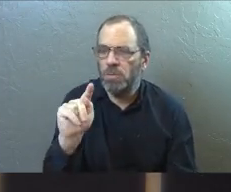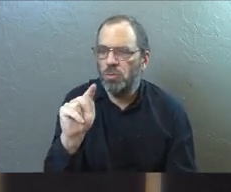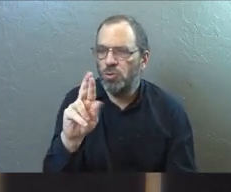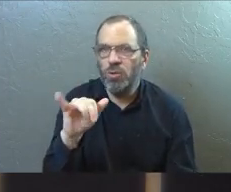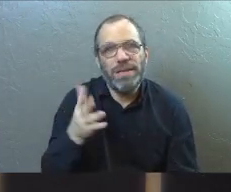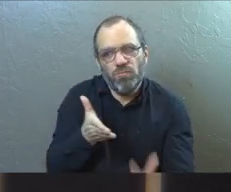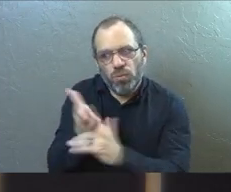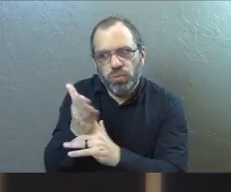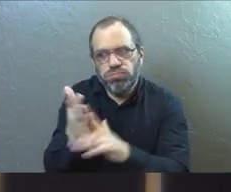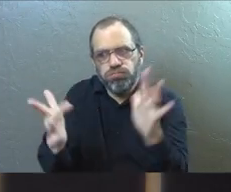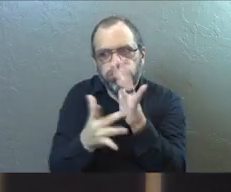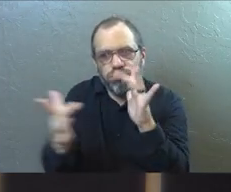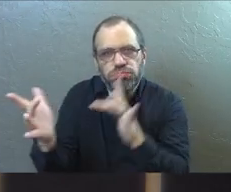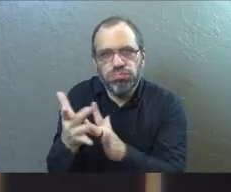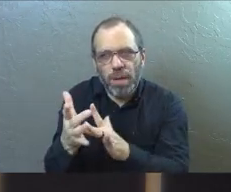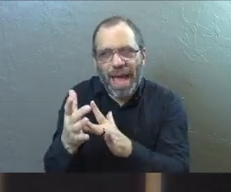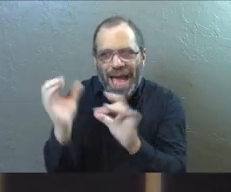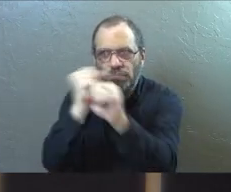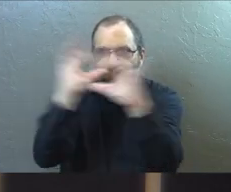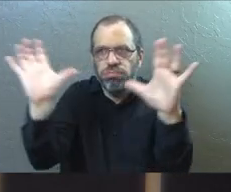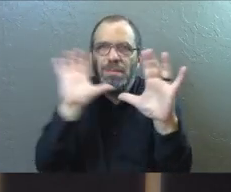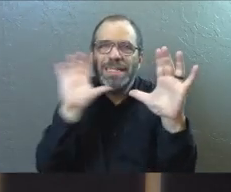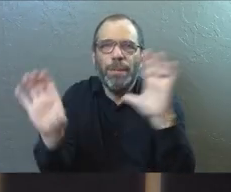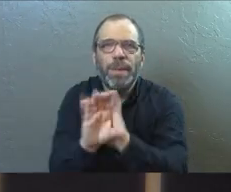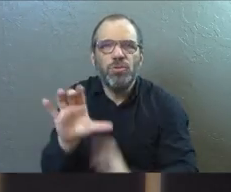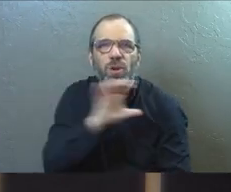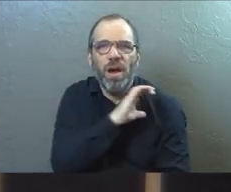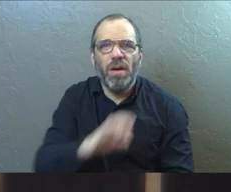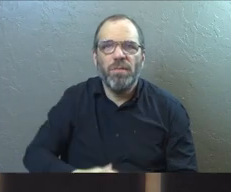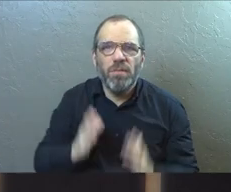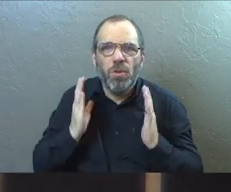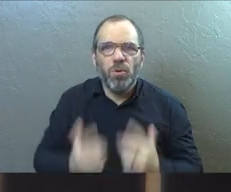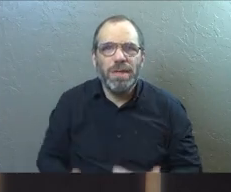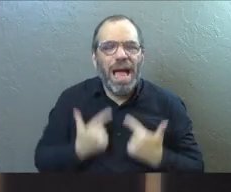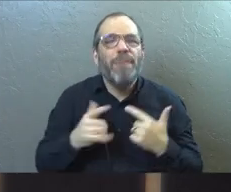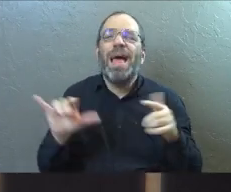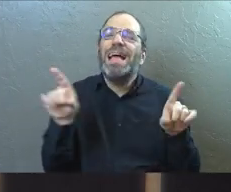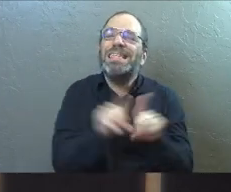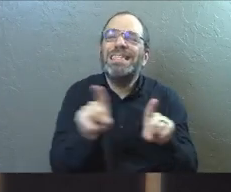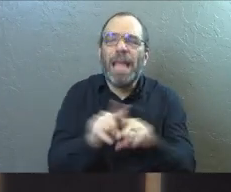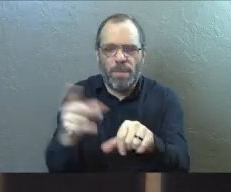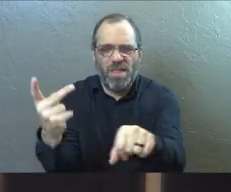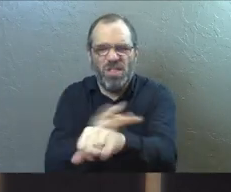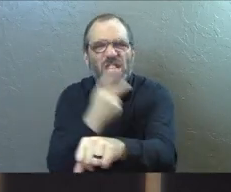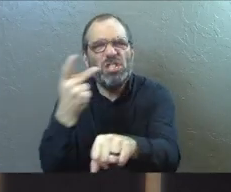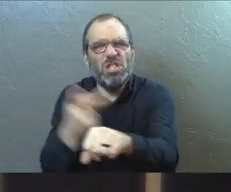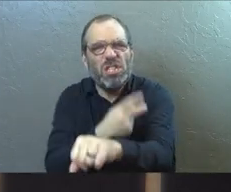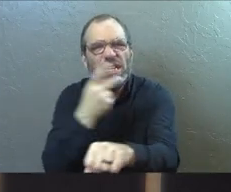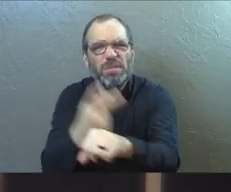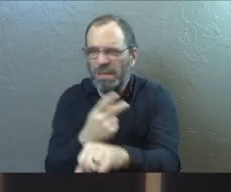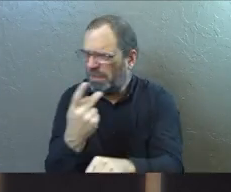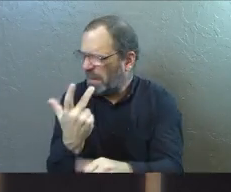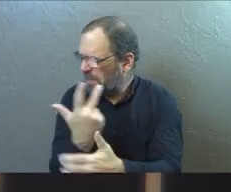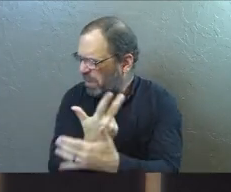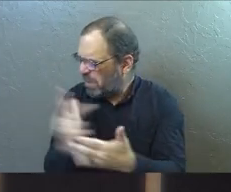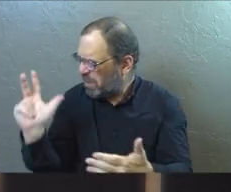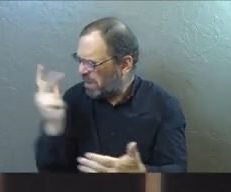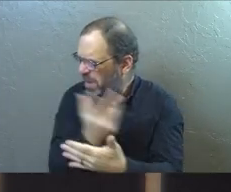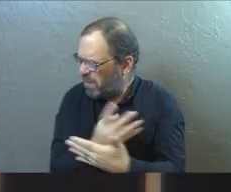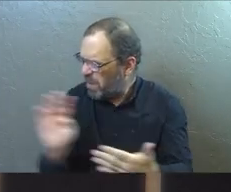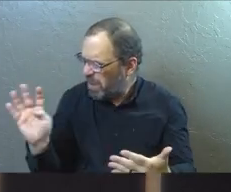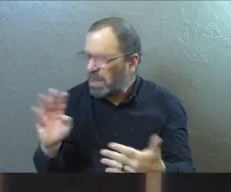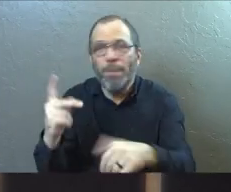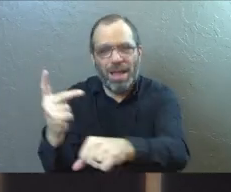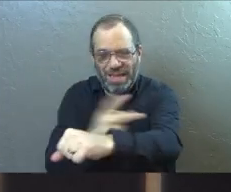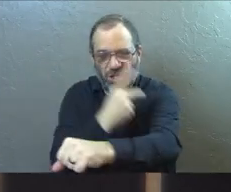come through him. And he's given us a picture of the Christian life there. Also, this is similar to the sheepfold illustration that we had like three or four weeks ago if you were